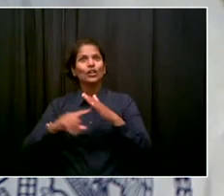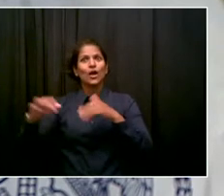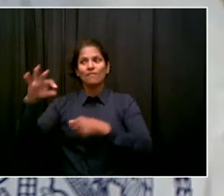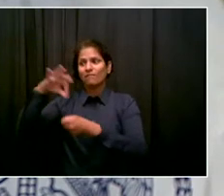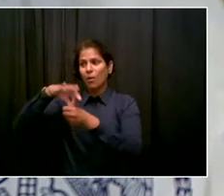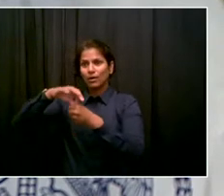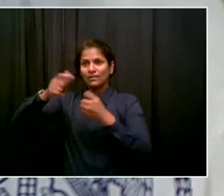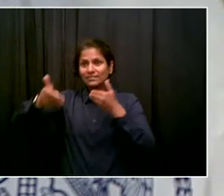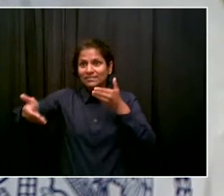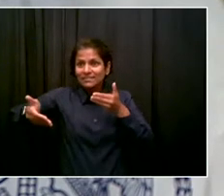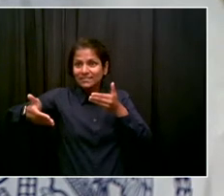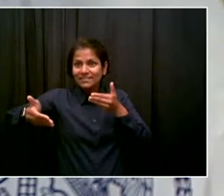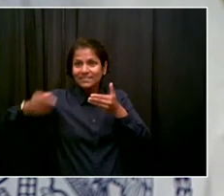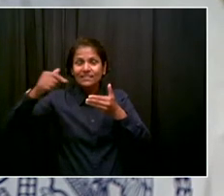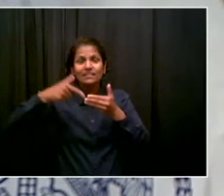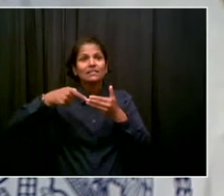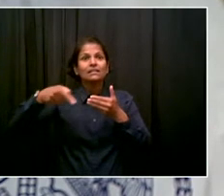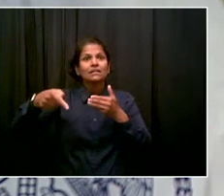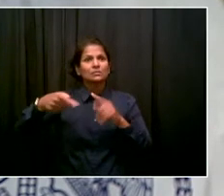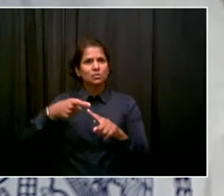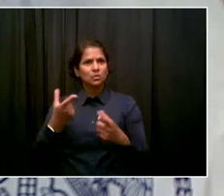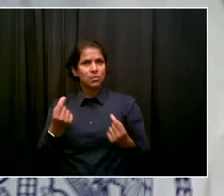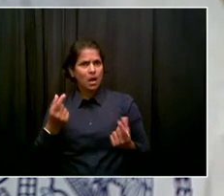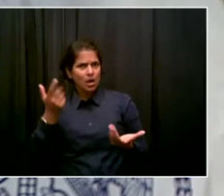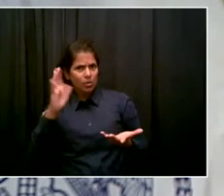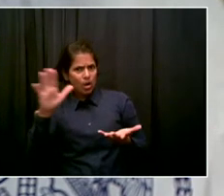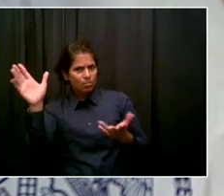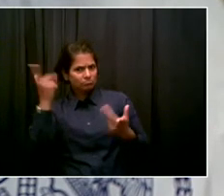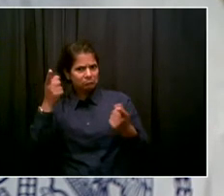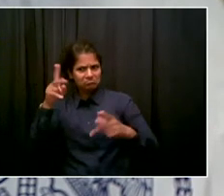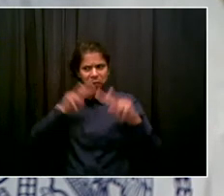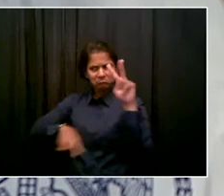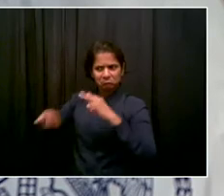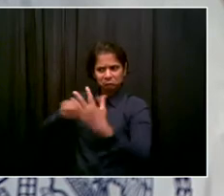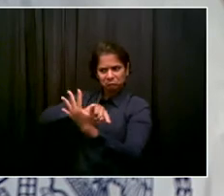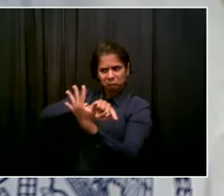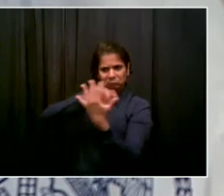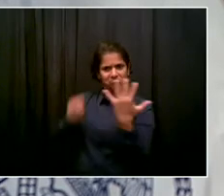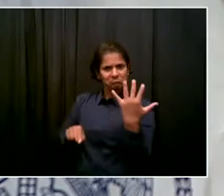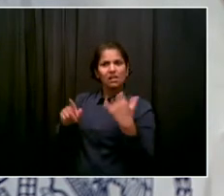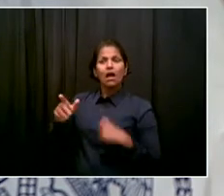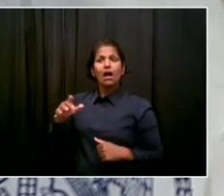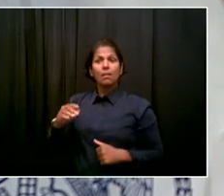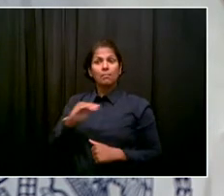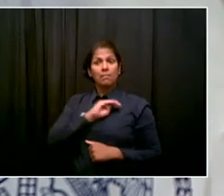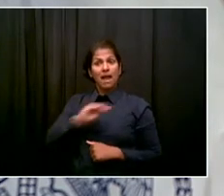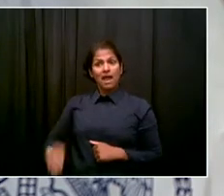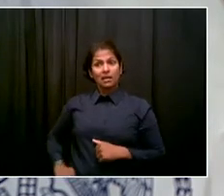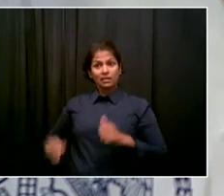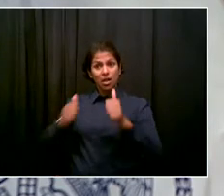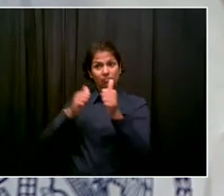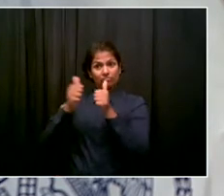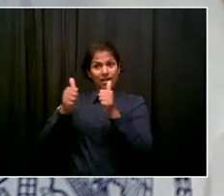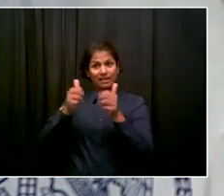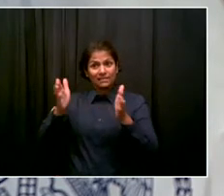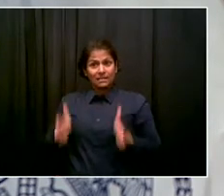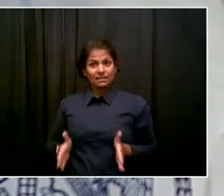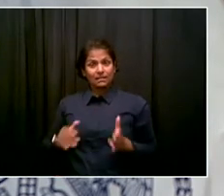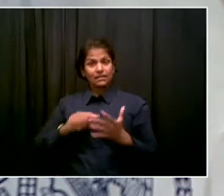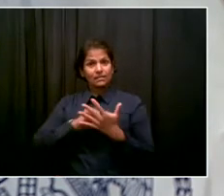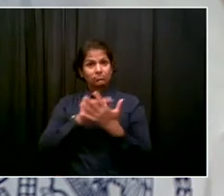things stand now and what specifically you made of AOC endorsing Maya Wiley over the weekend. Andrew,